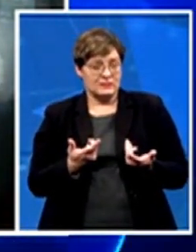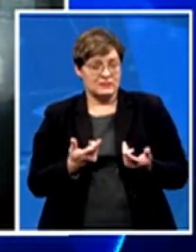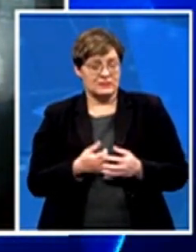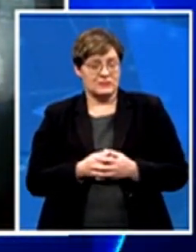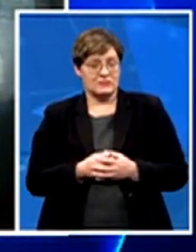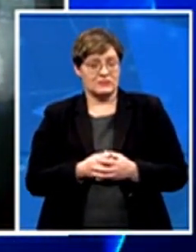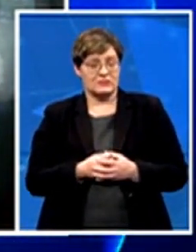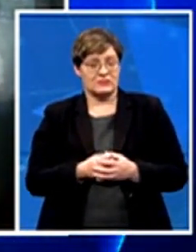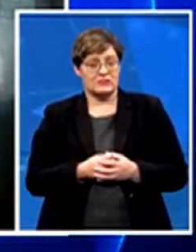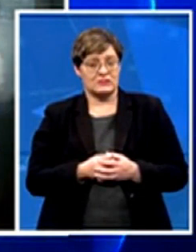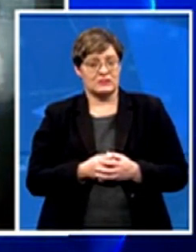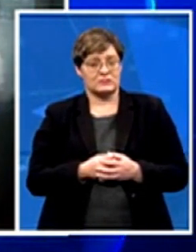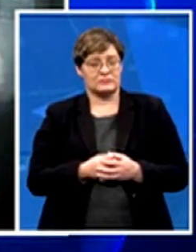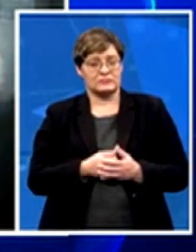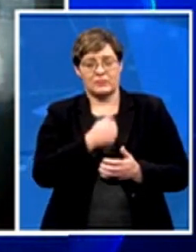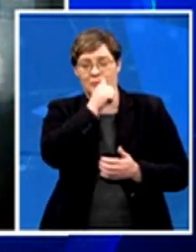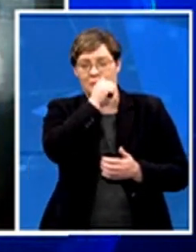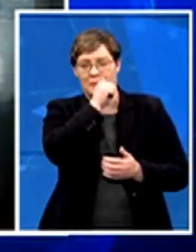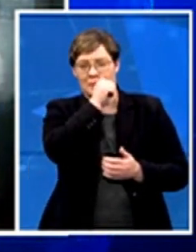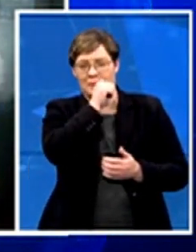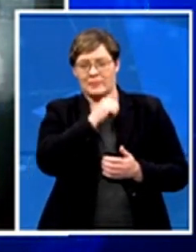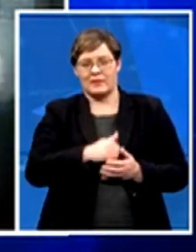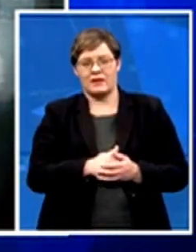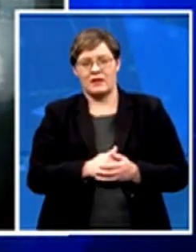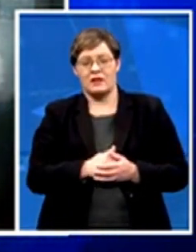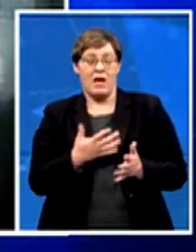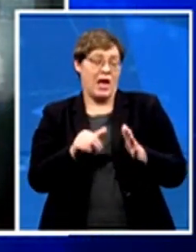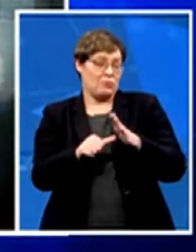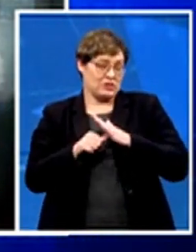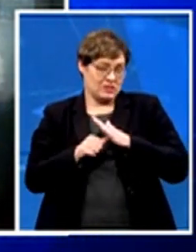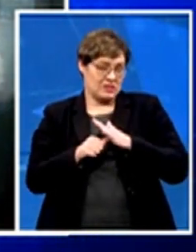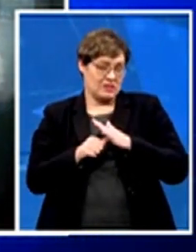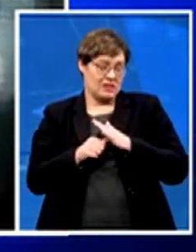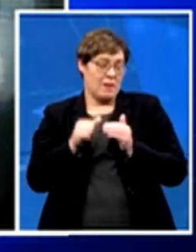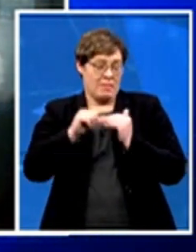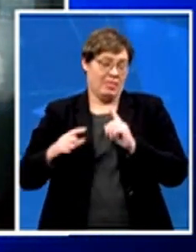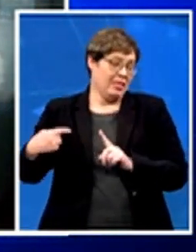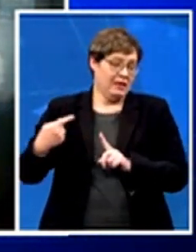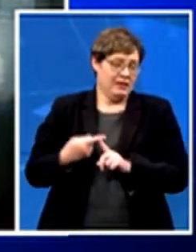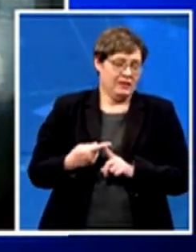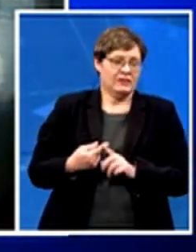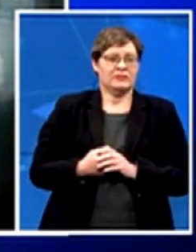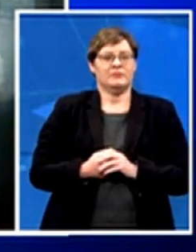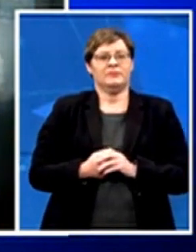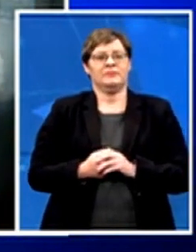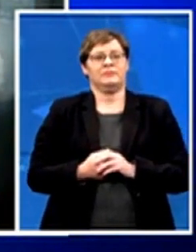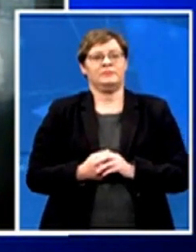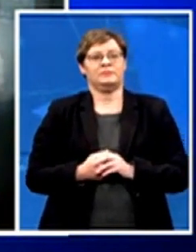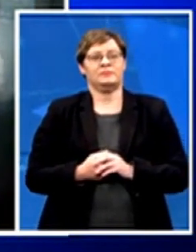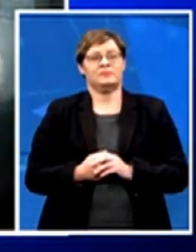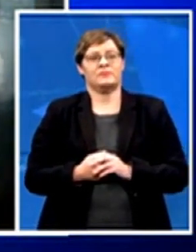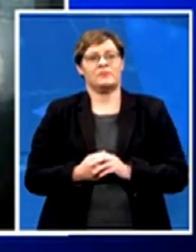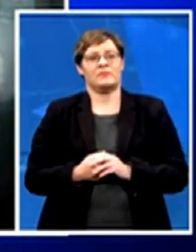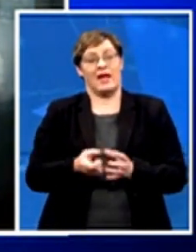My impression over the last couple of months has been that the collection of intelligence has been very selective.